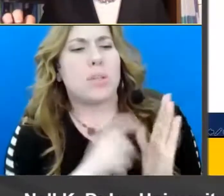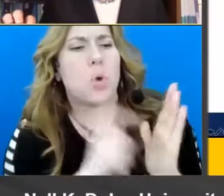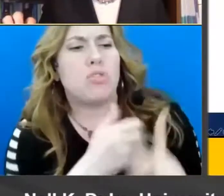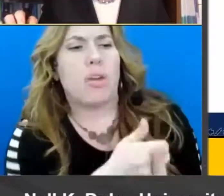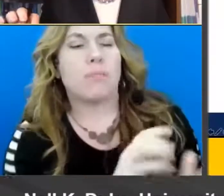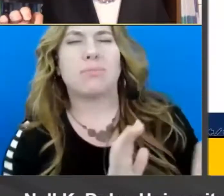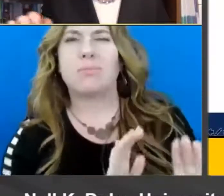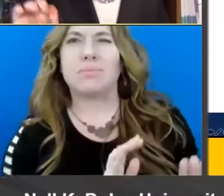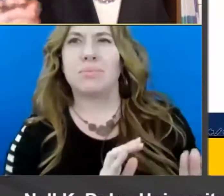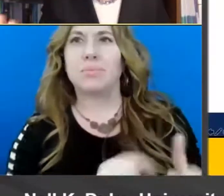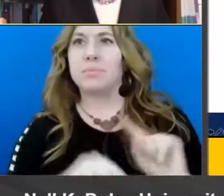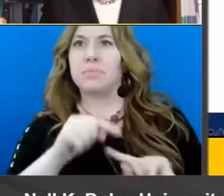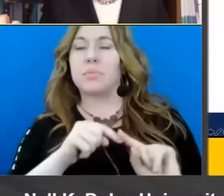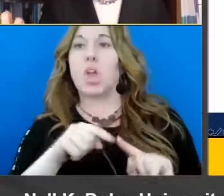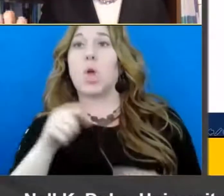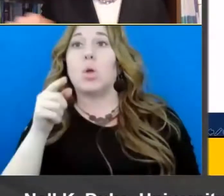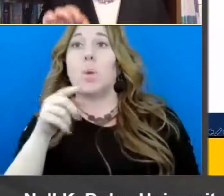directly